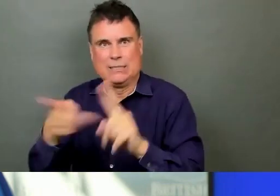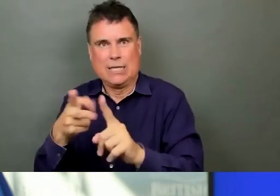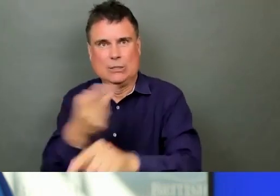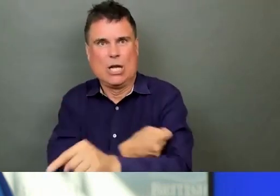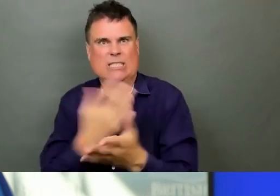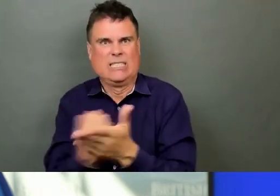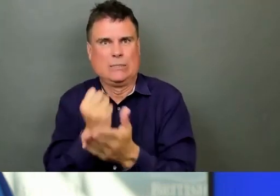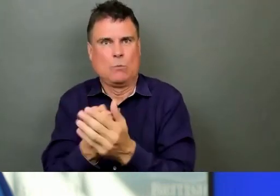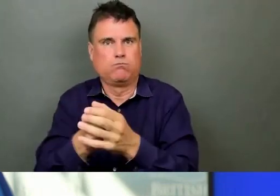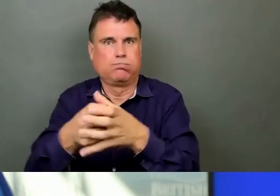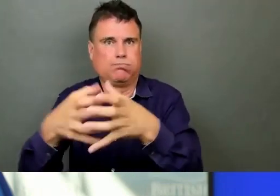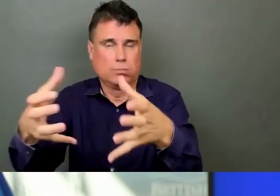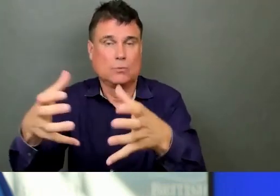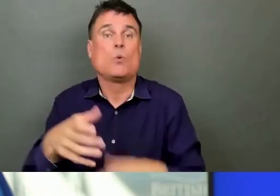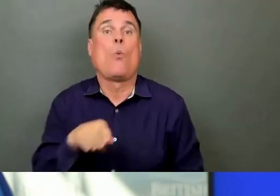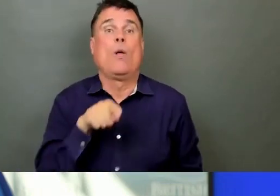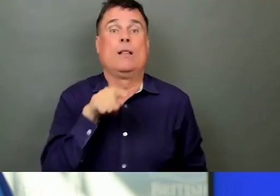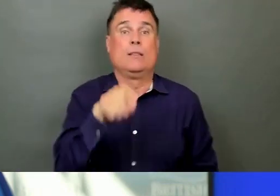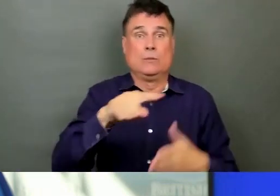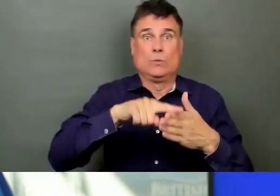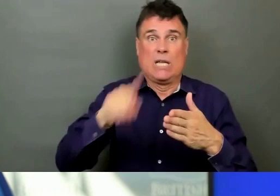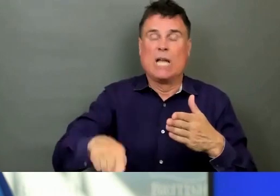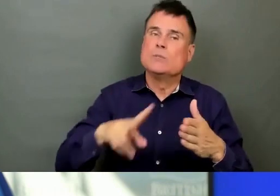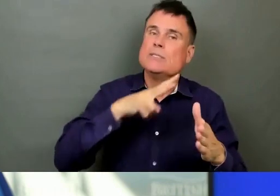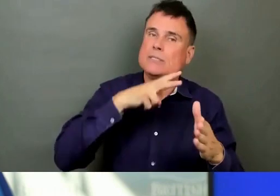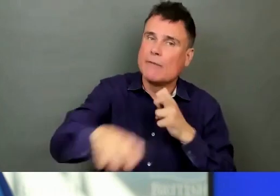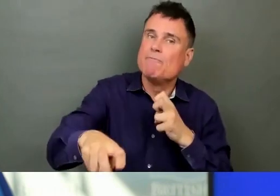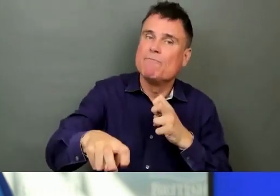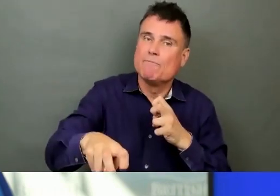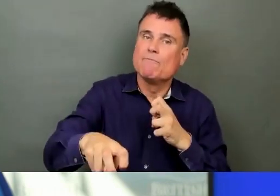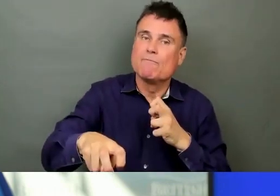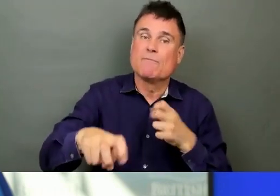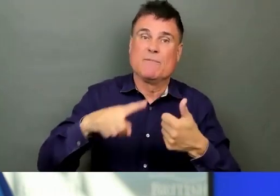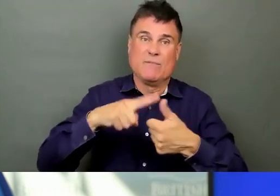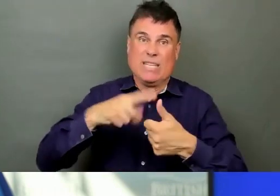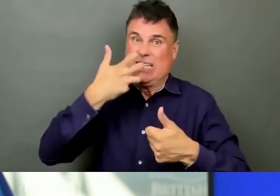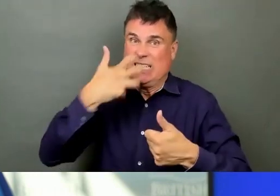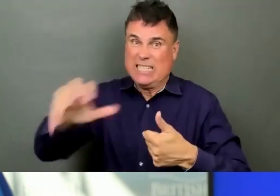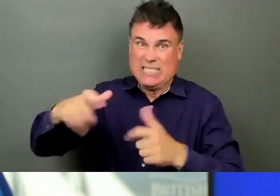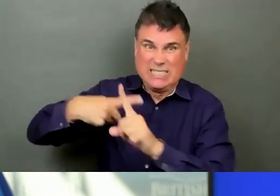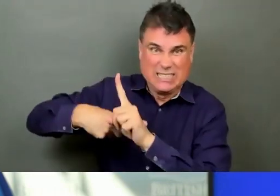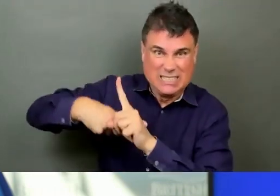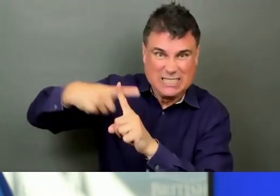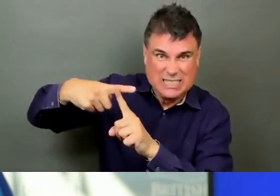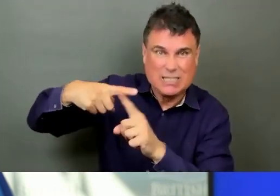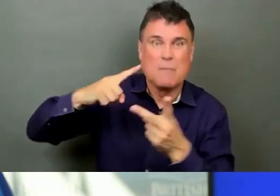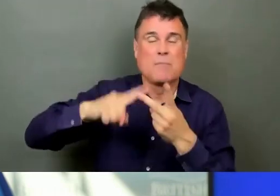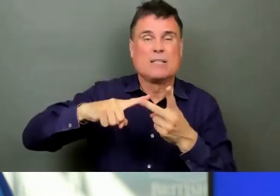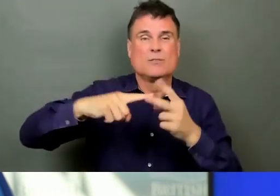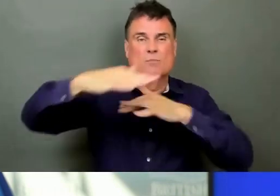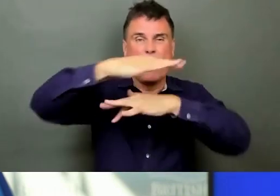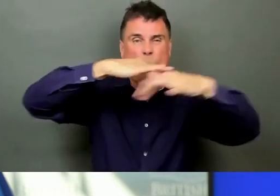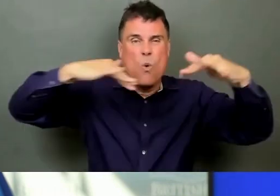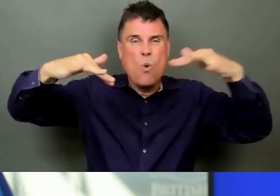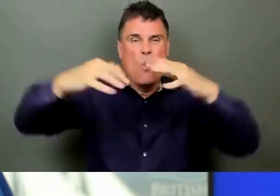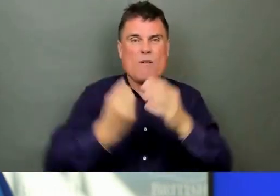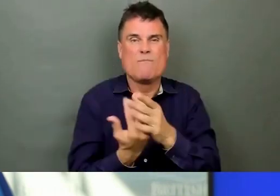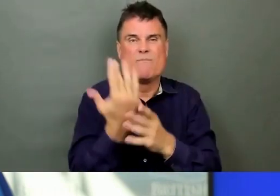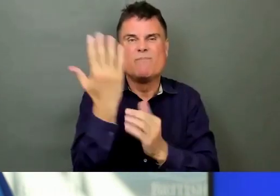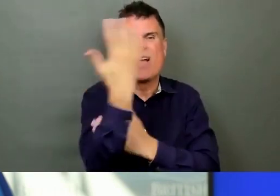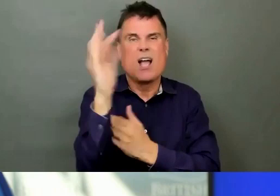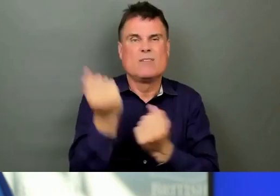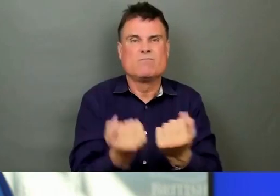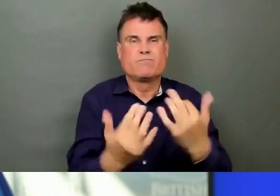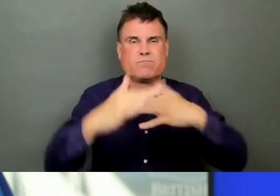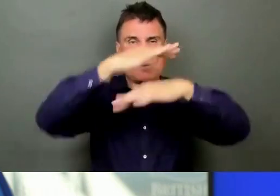the smoke, a difficult weekend in many ways. And it's a long weekend, of course, in BC. There are opportunities this weekend to get immunized. And